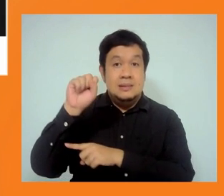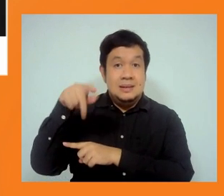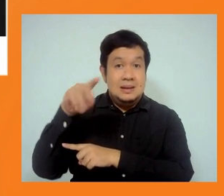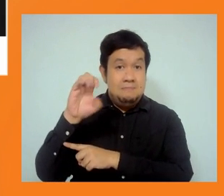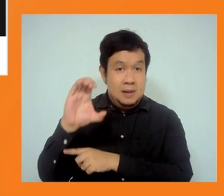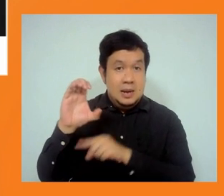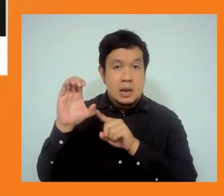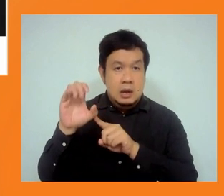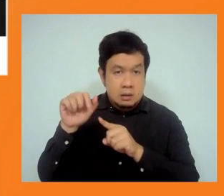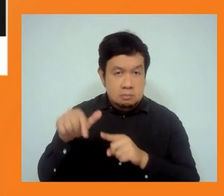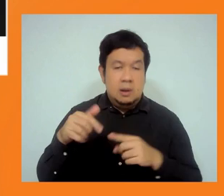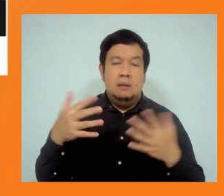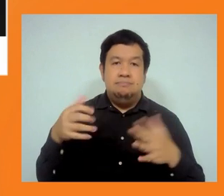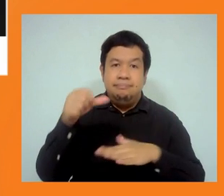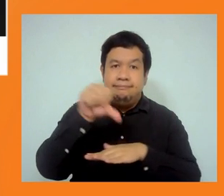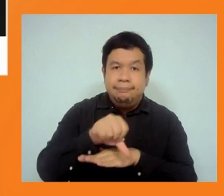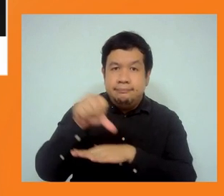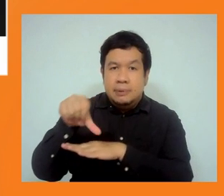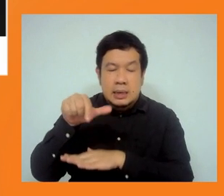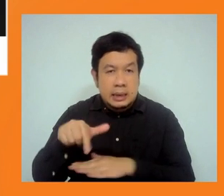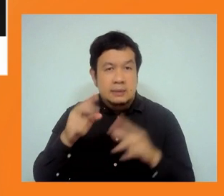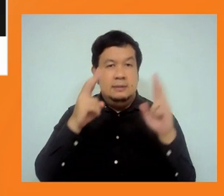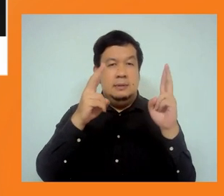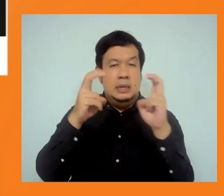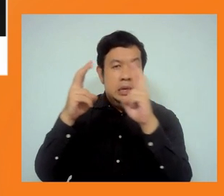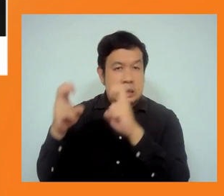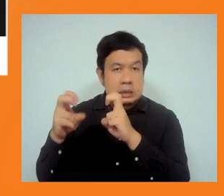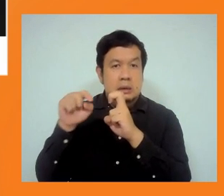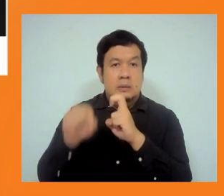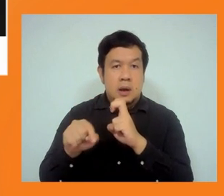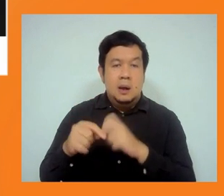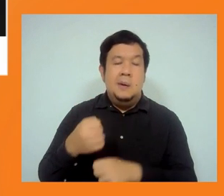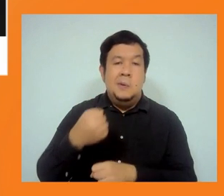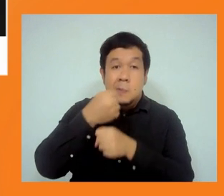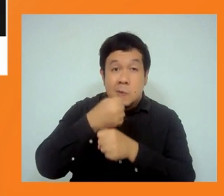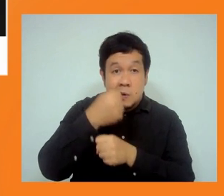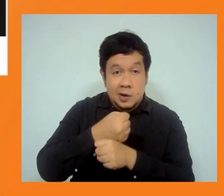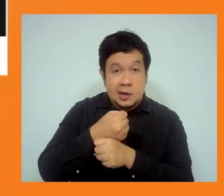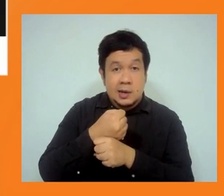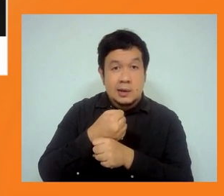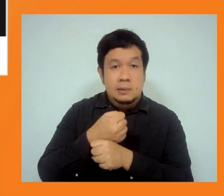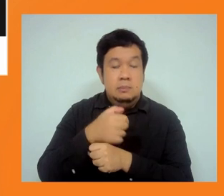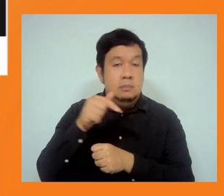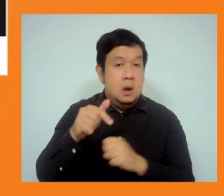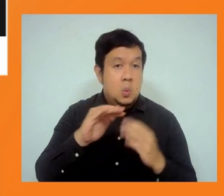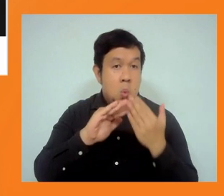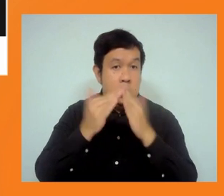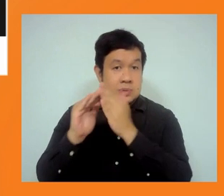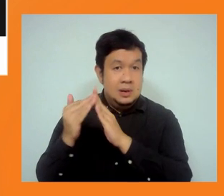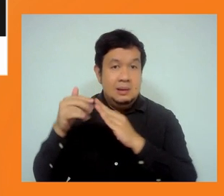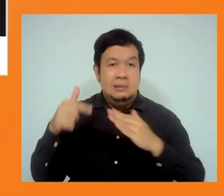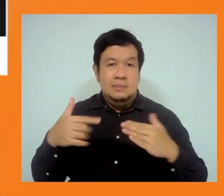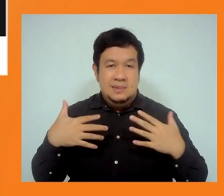issues of occupational and community health and safety, gender, climate change,